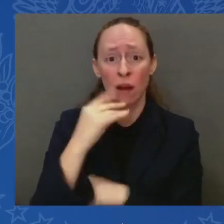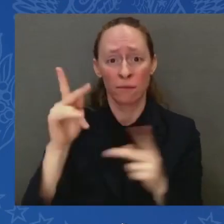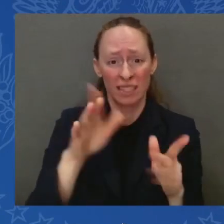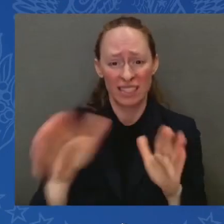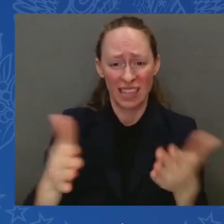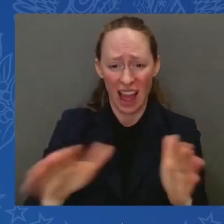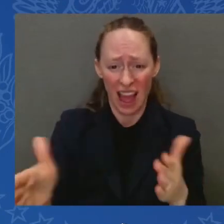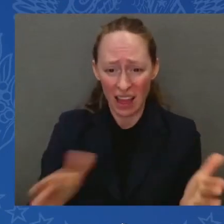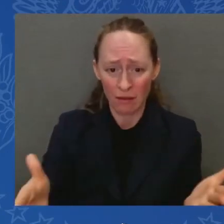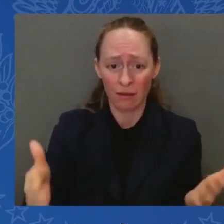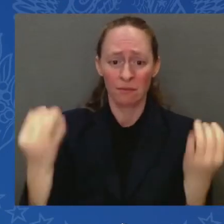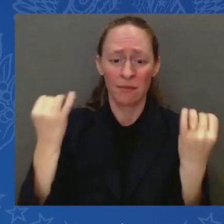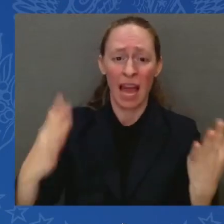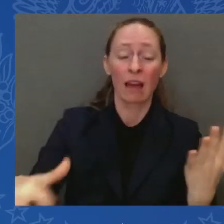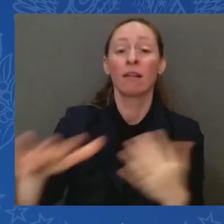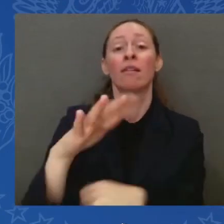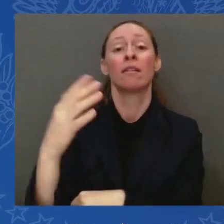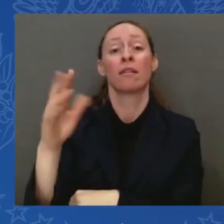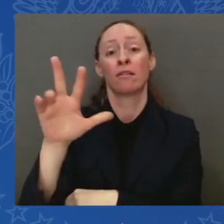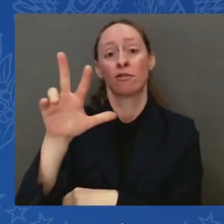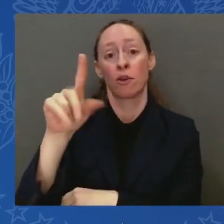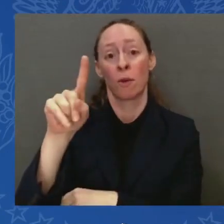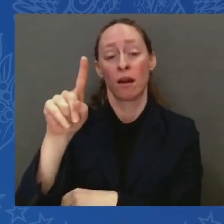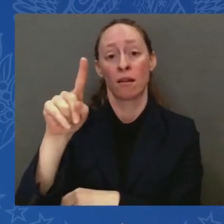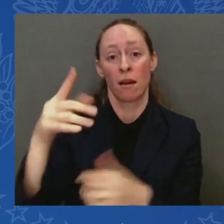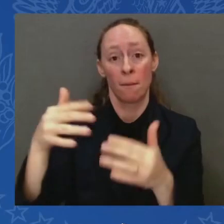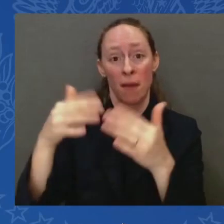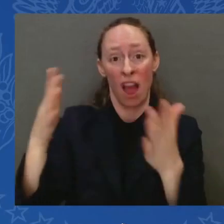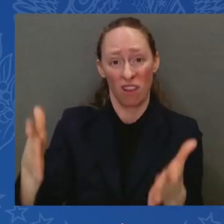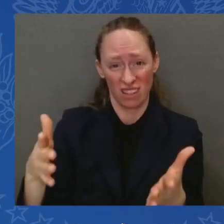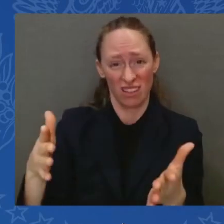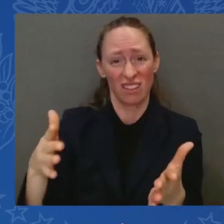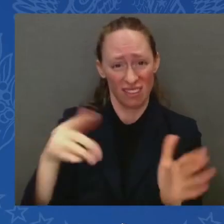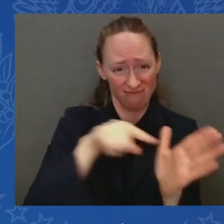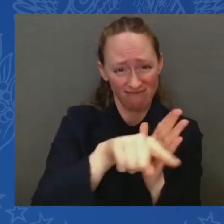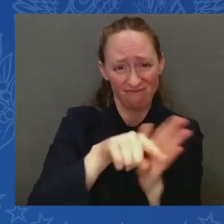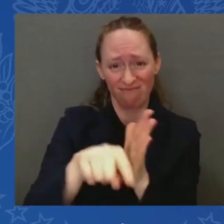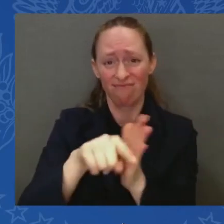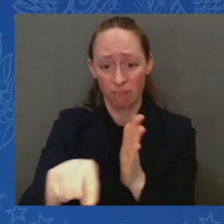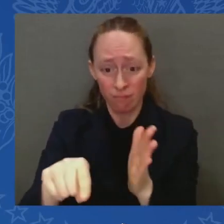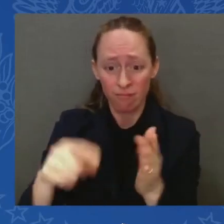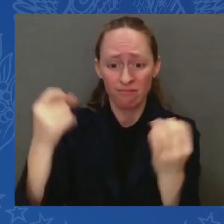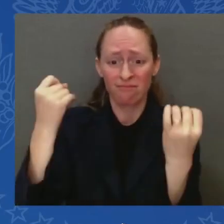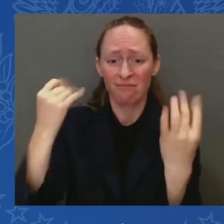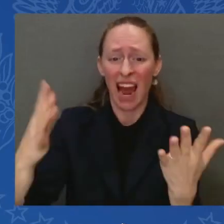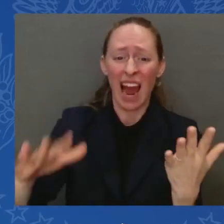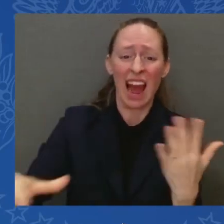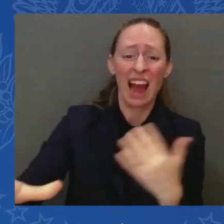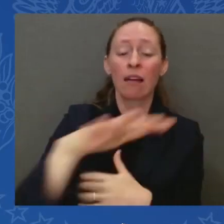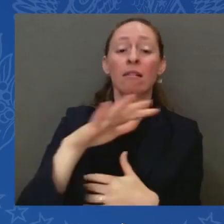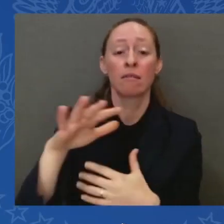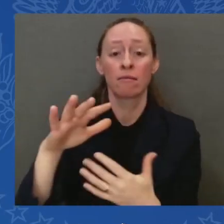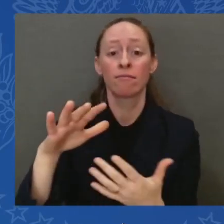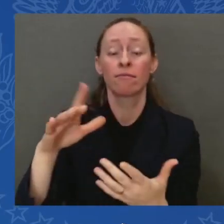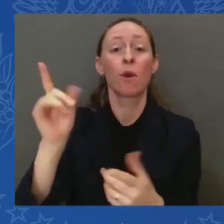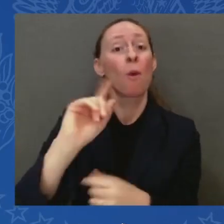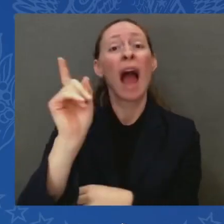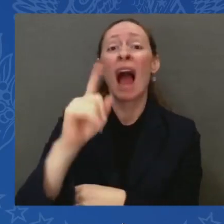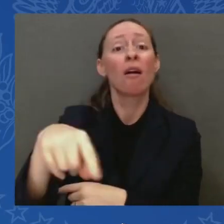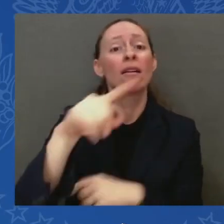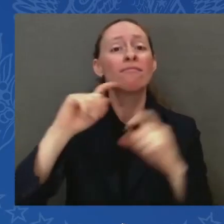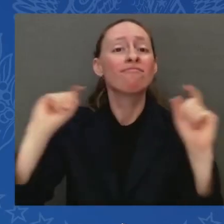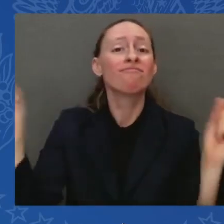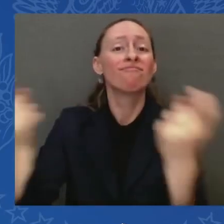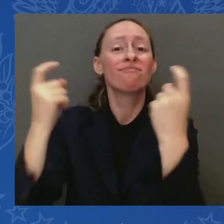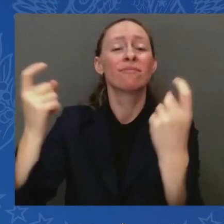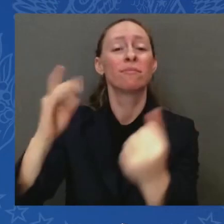Hundreds, hundreds of young people at a music festival, the festivals for peace, for peace, gunned down